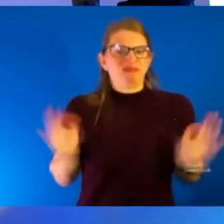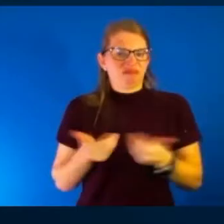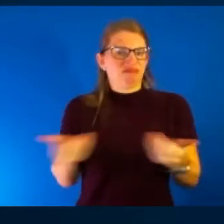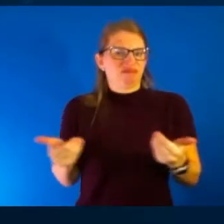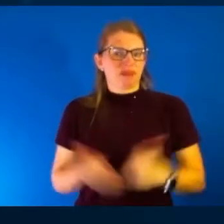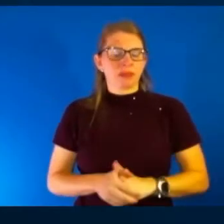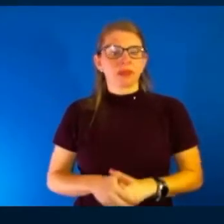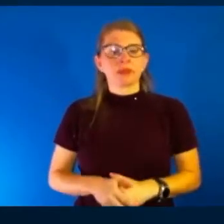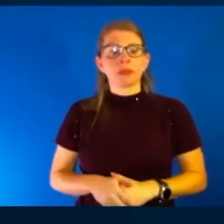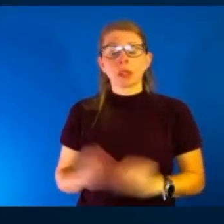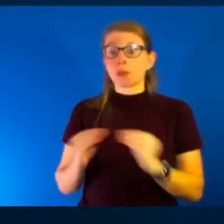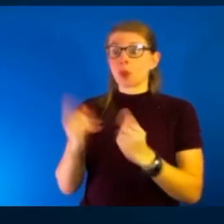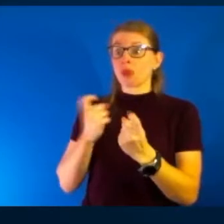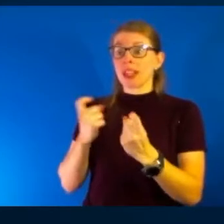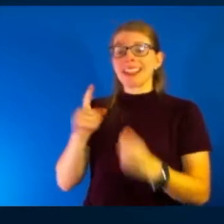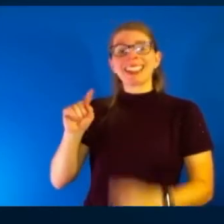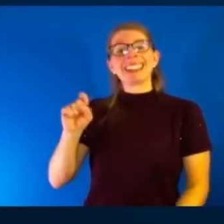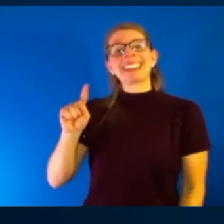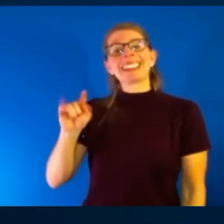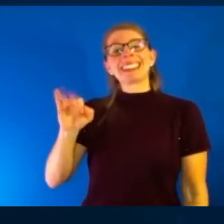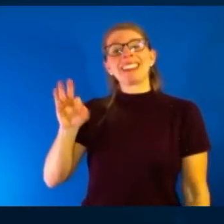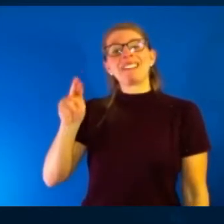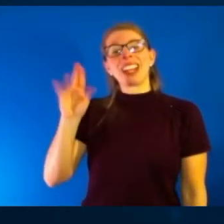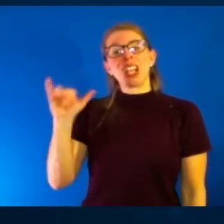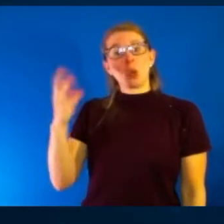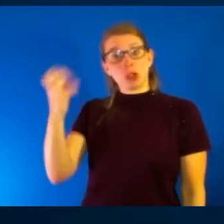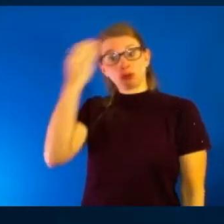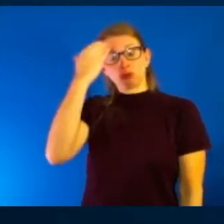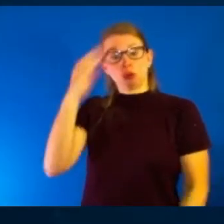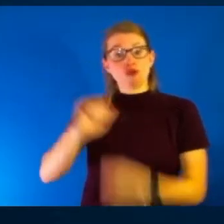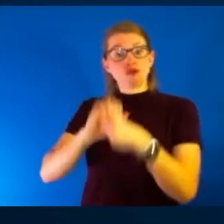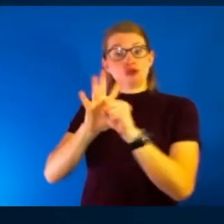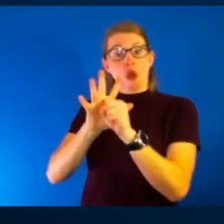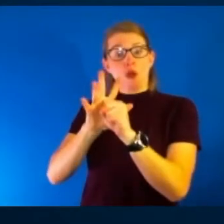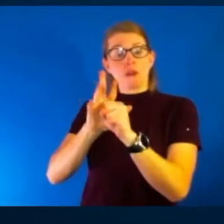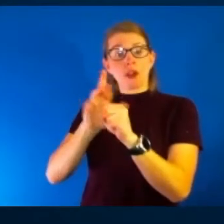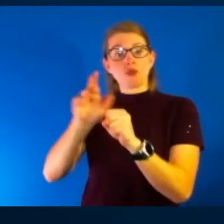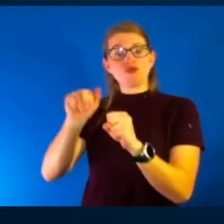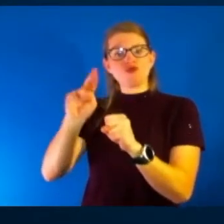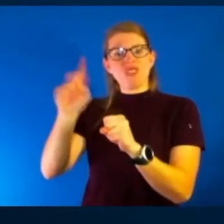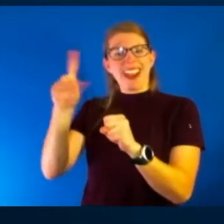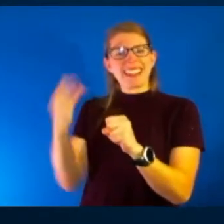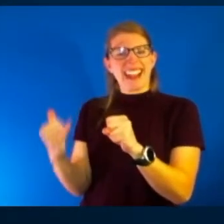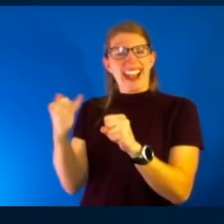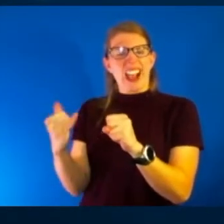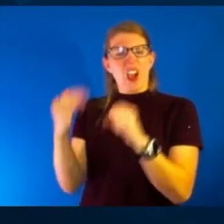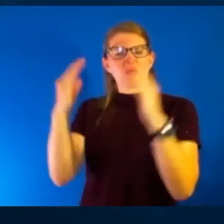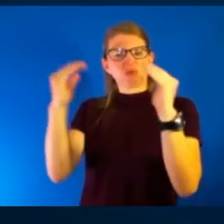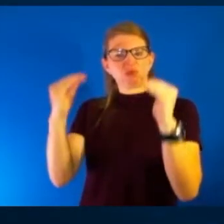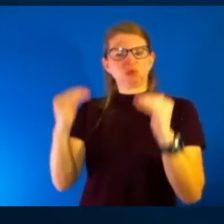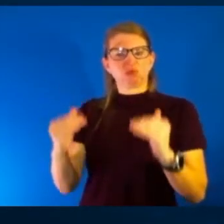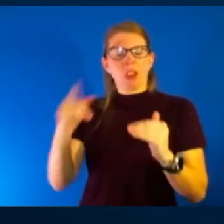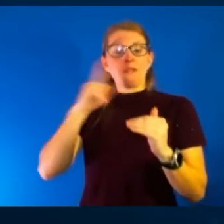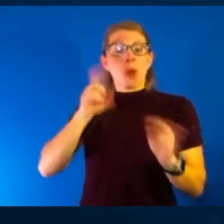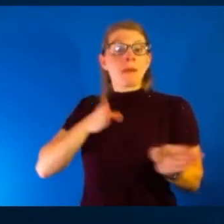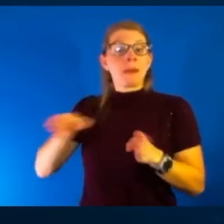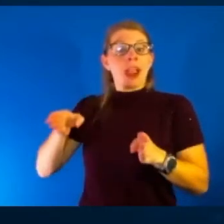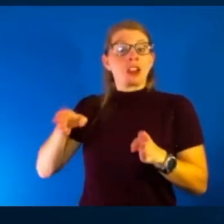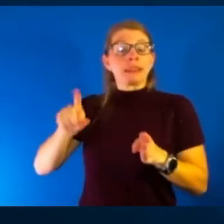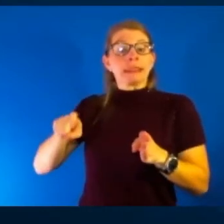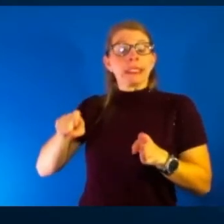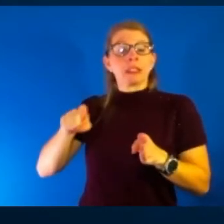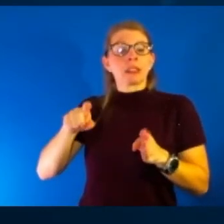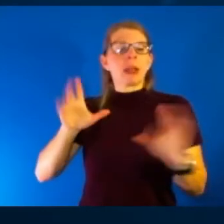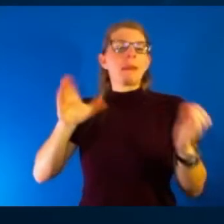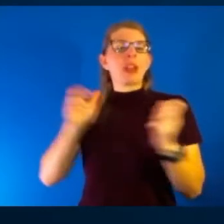questions? Yeah, Tiffany wants to know, where does COVID rank now as far as needing preparedness, maybe compared to other disasters that